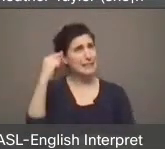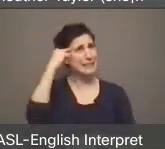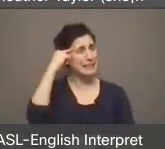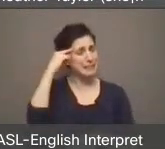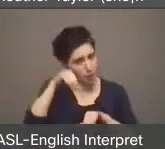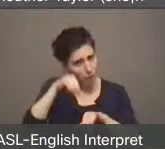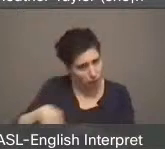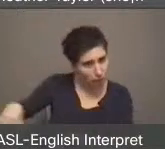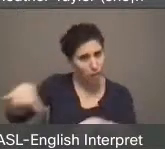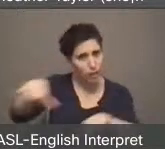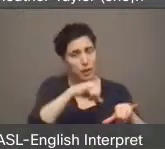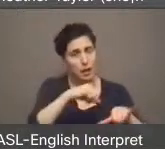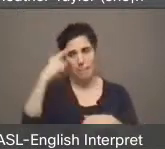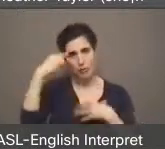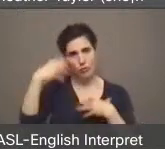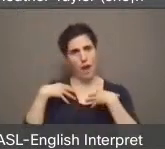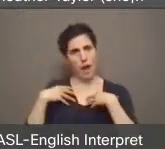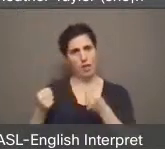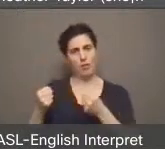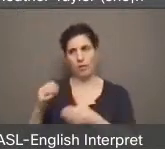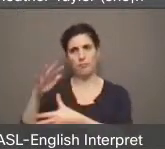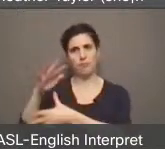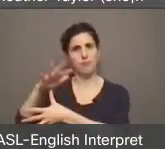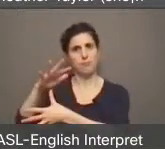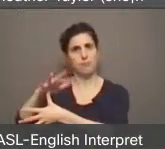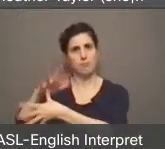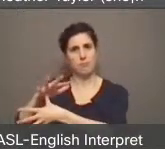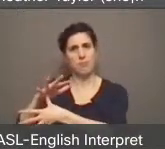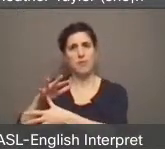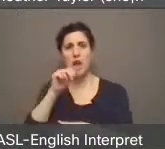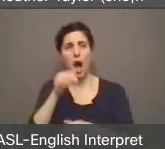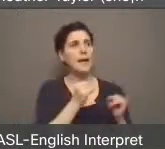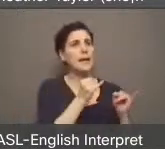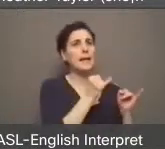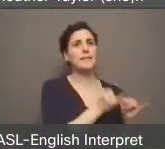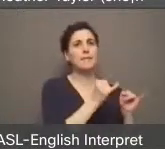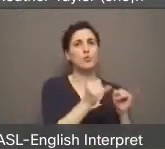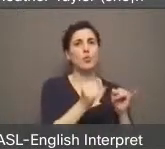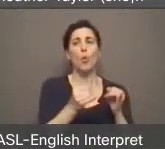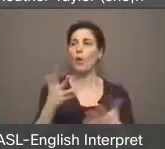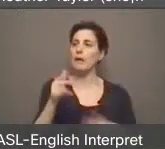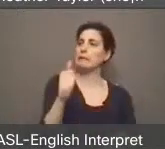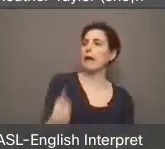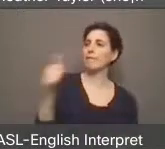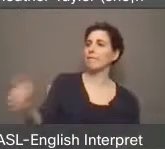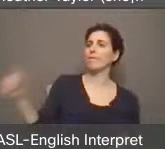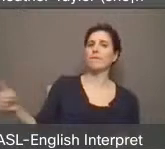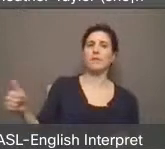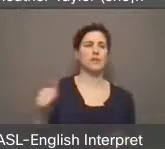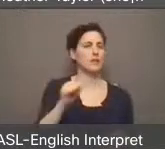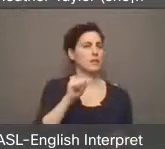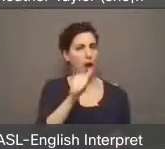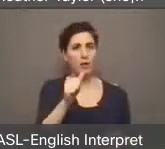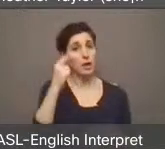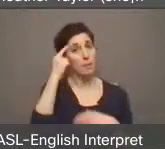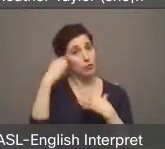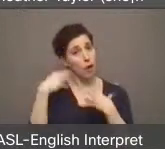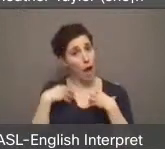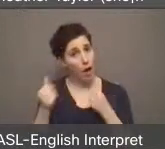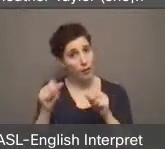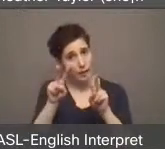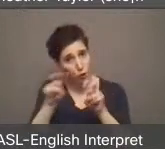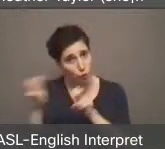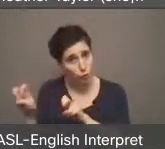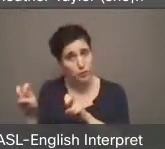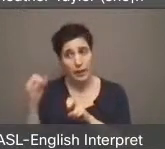instead of individual self care and putting it all on us to do ourselves. Mental health issues are reduced